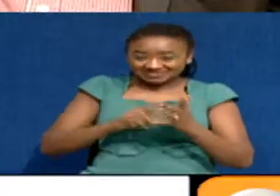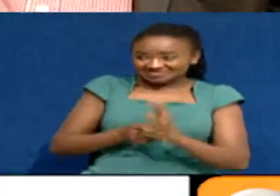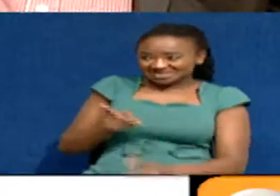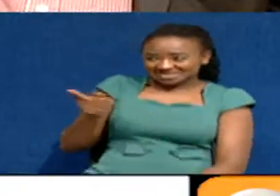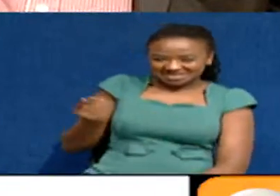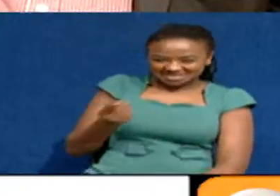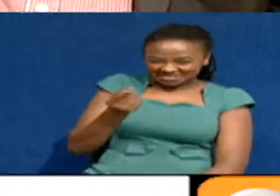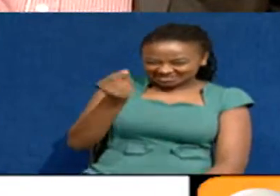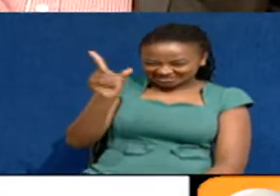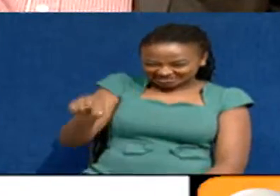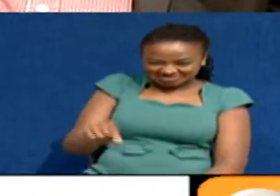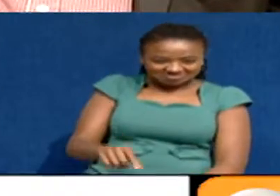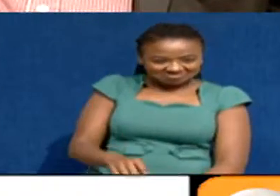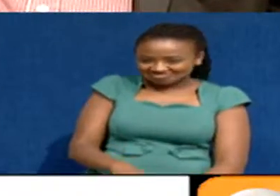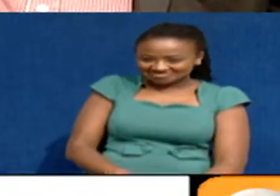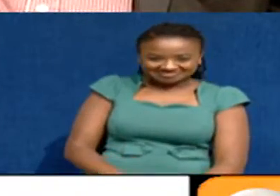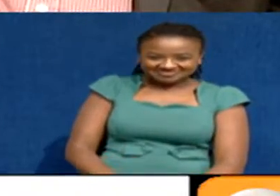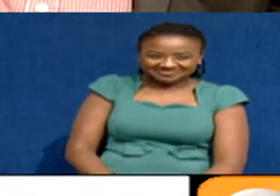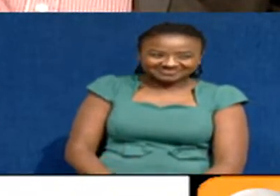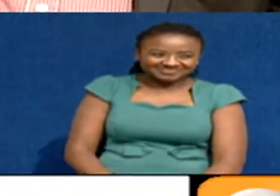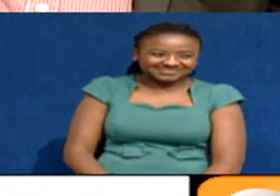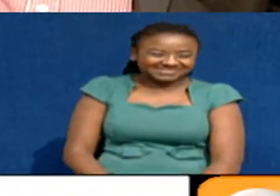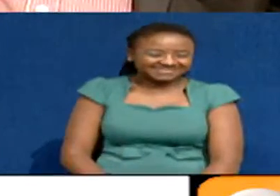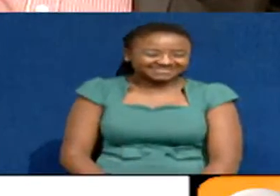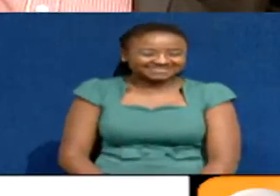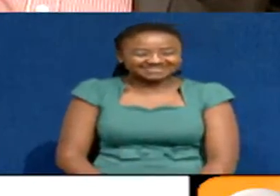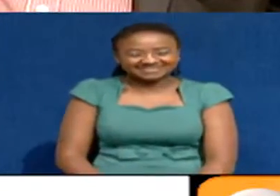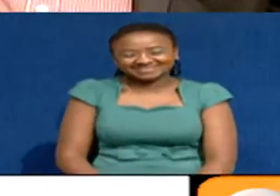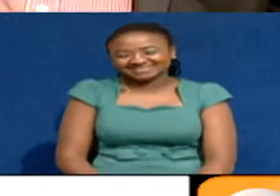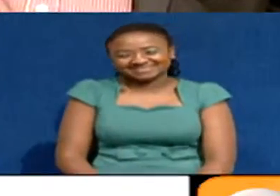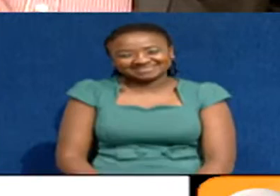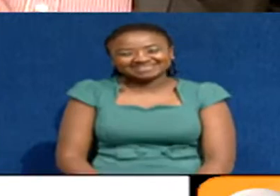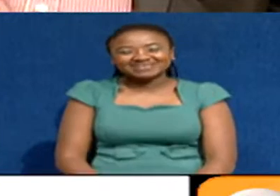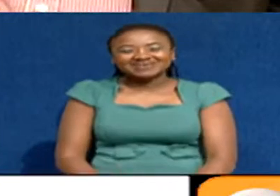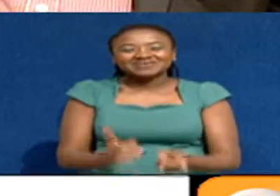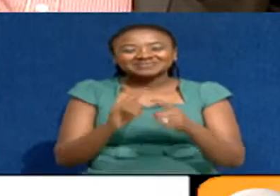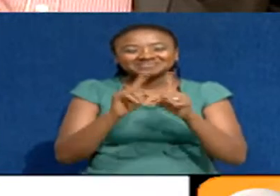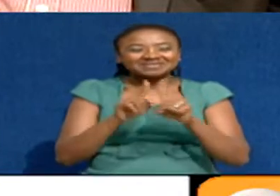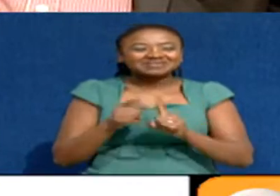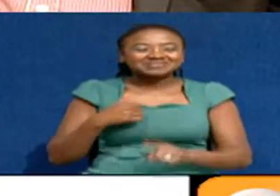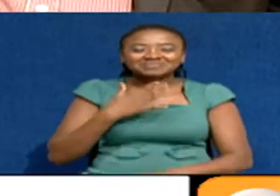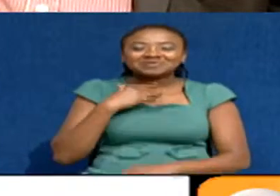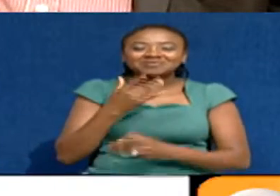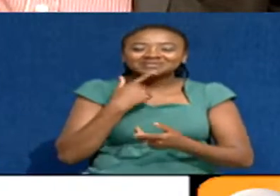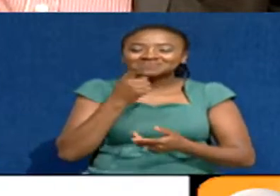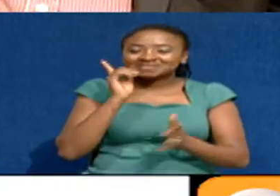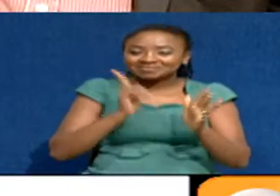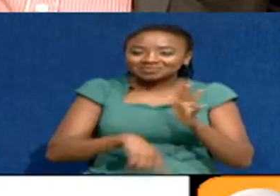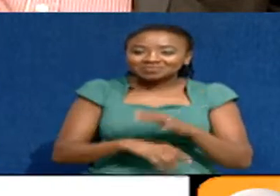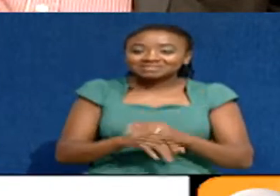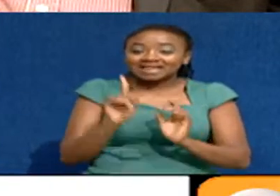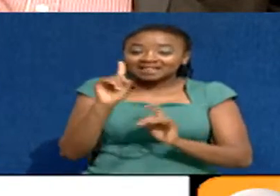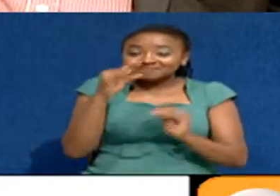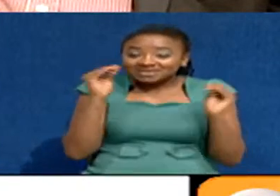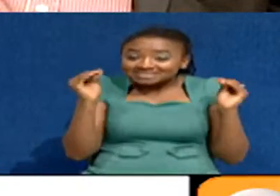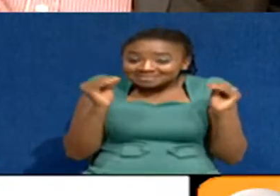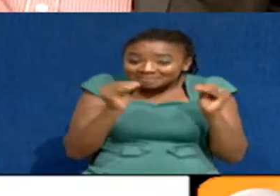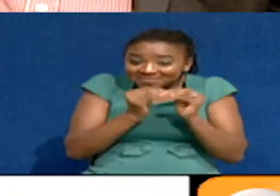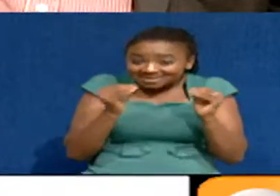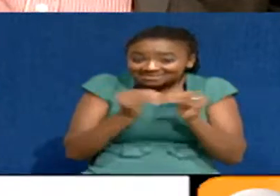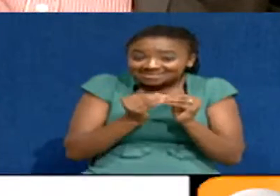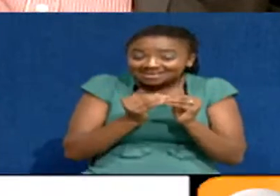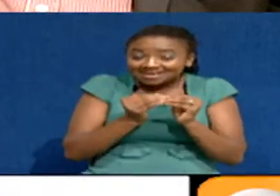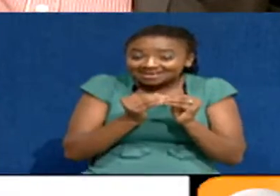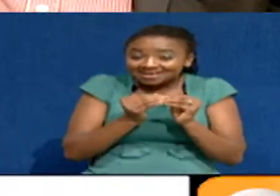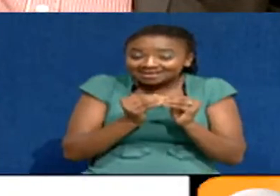muchache, and najua, mengi. But I wanted to say this about these constituencies. The first meeting that I called